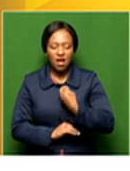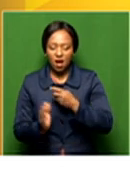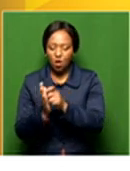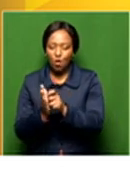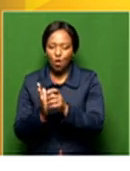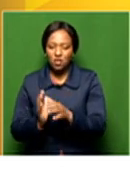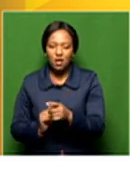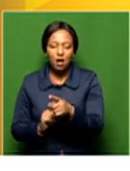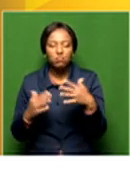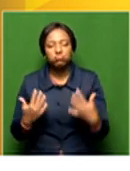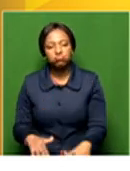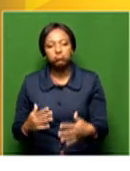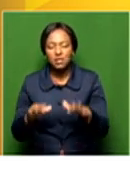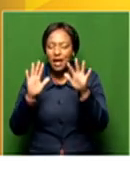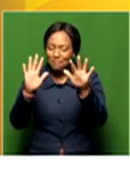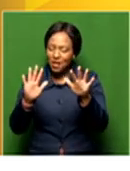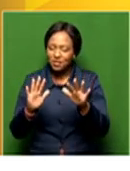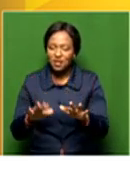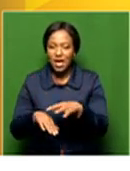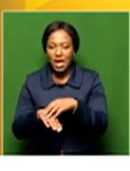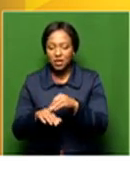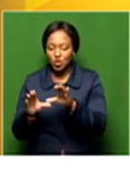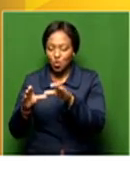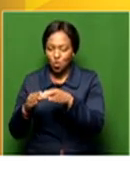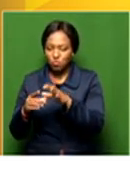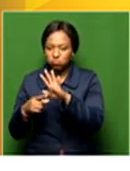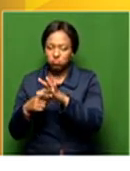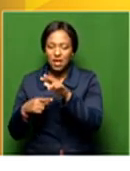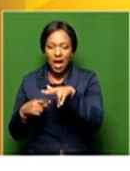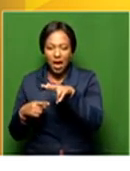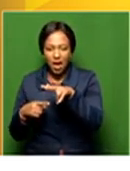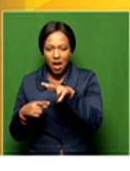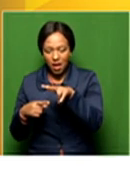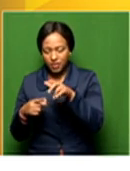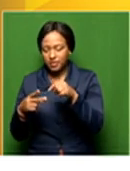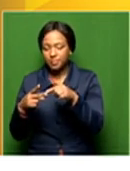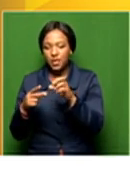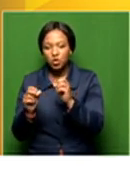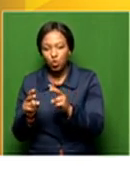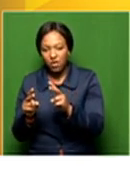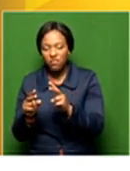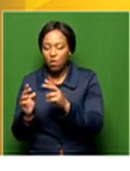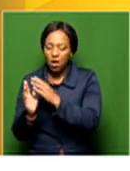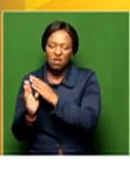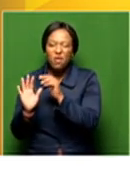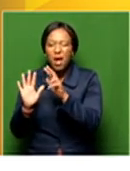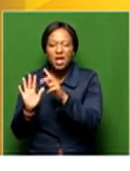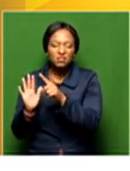mean, these kids are truly amazing. And their age groups range from eight to twelve, twelve being the oldest one.